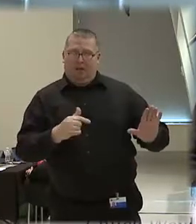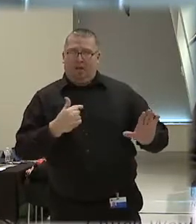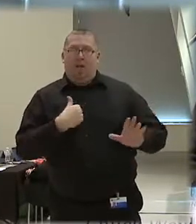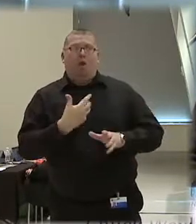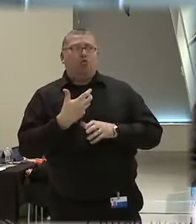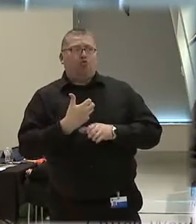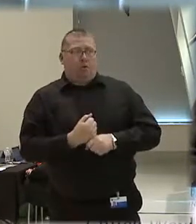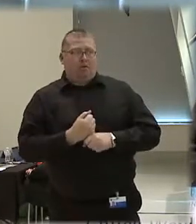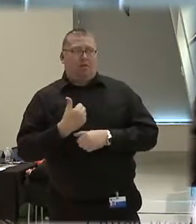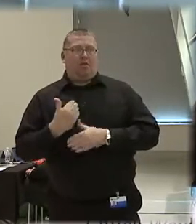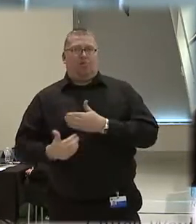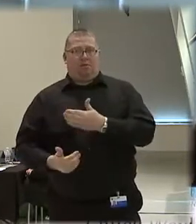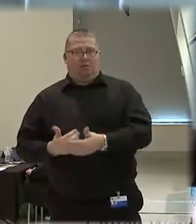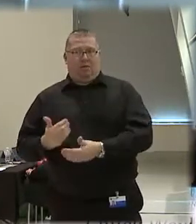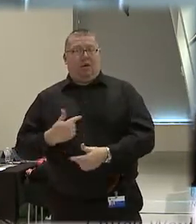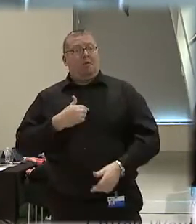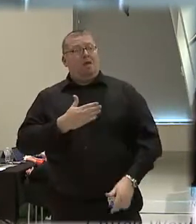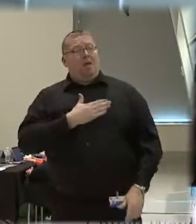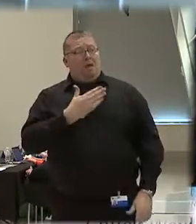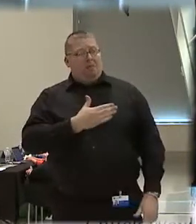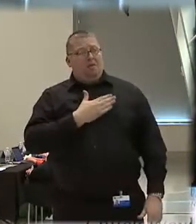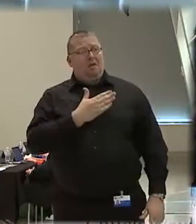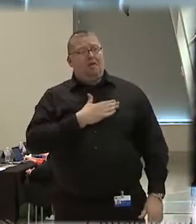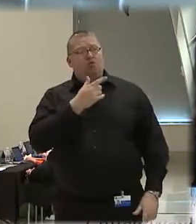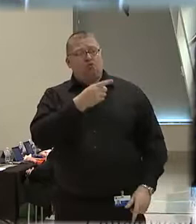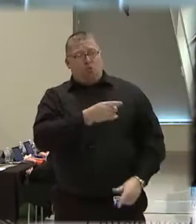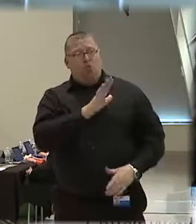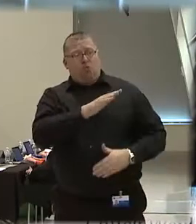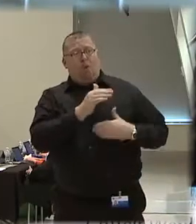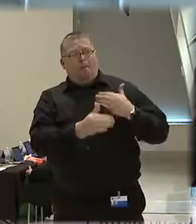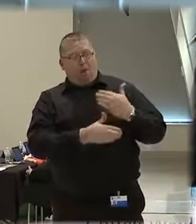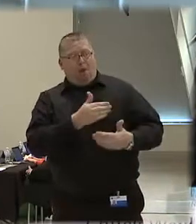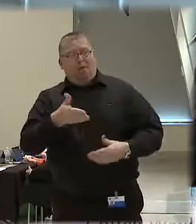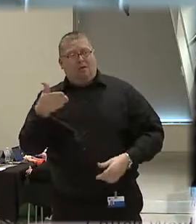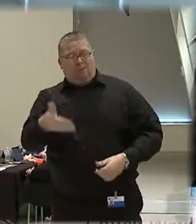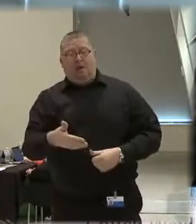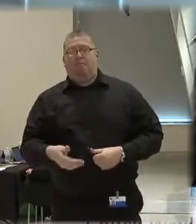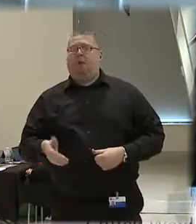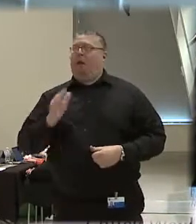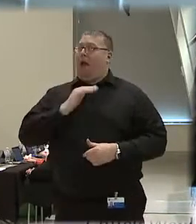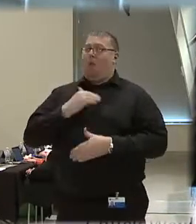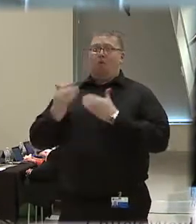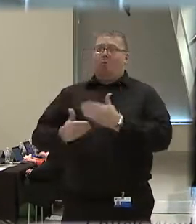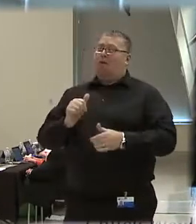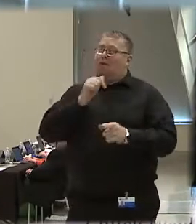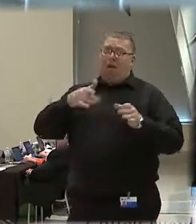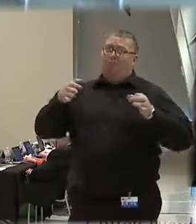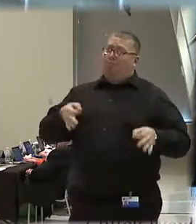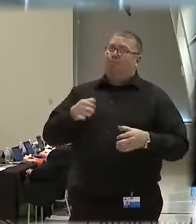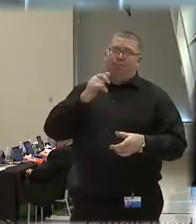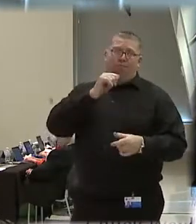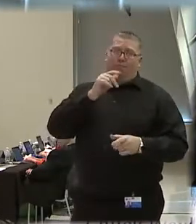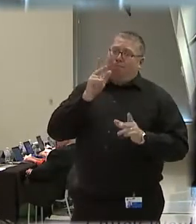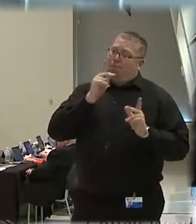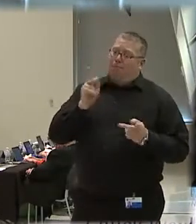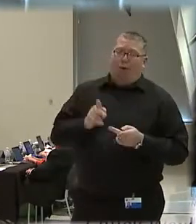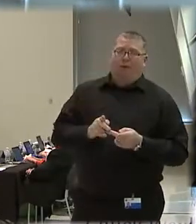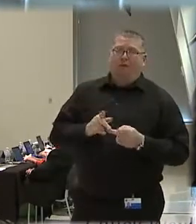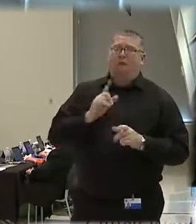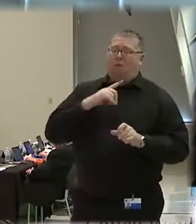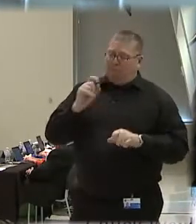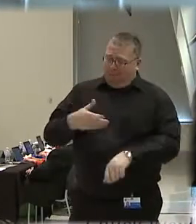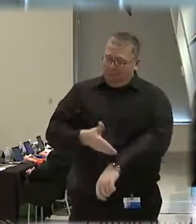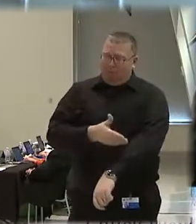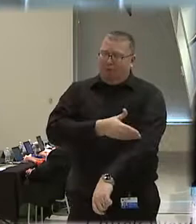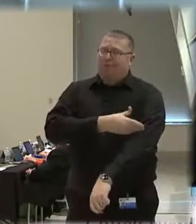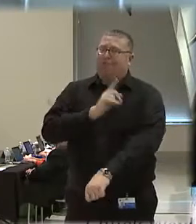the process. I'm glad that you are the one and your process is what's there. Now our process is not perfect. There is a lot that needs to be improved upon it.